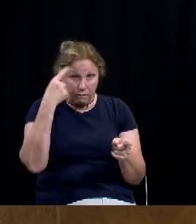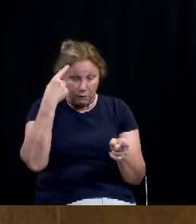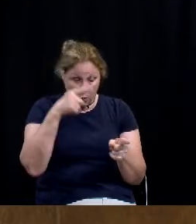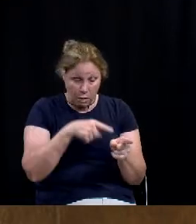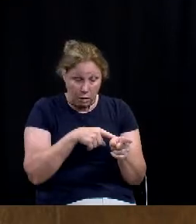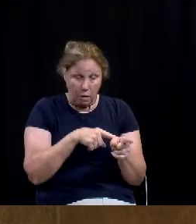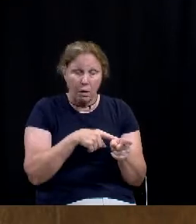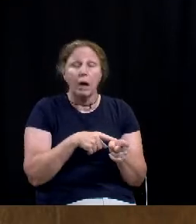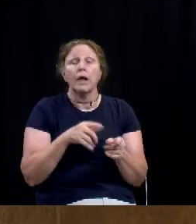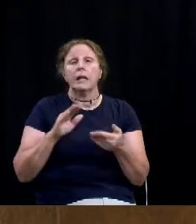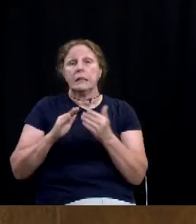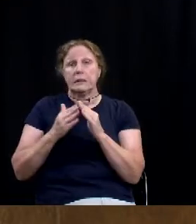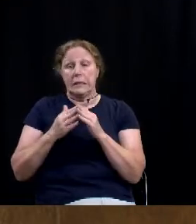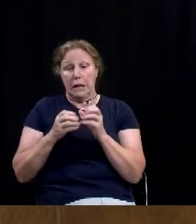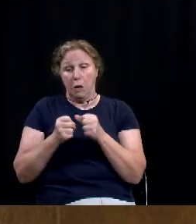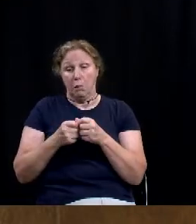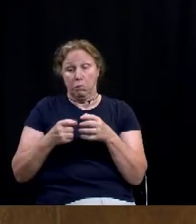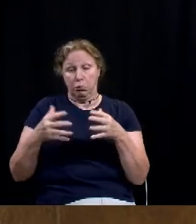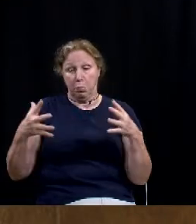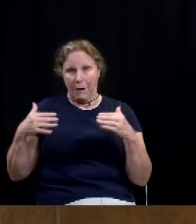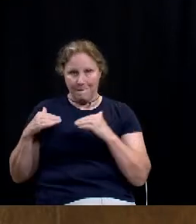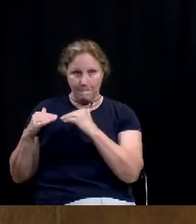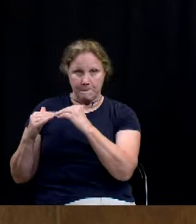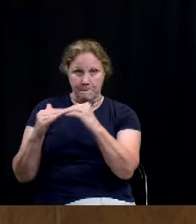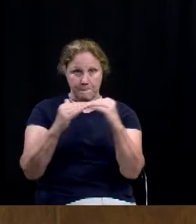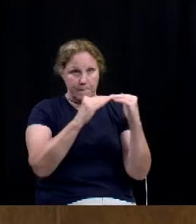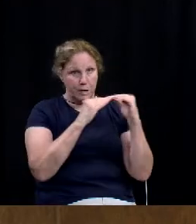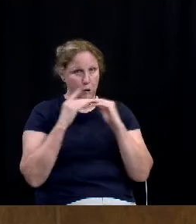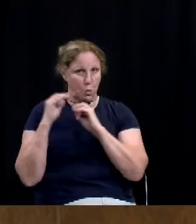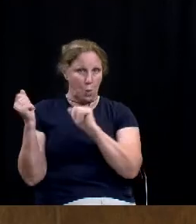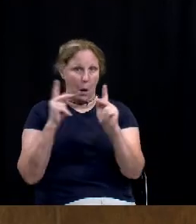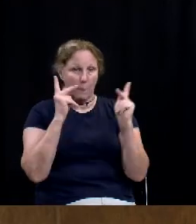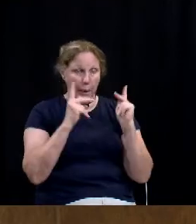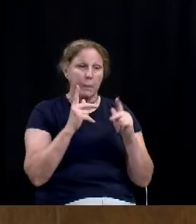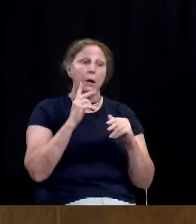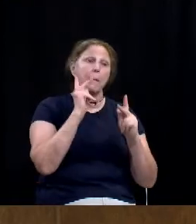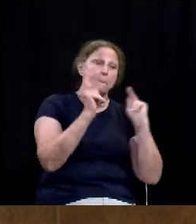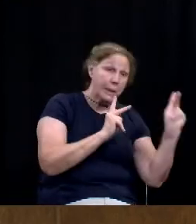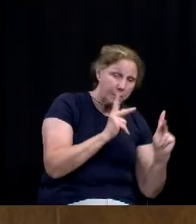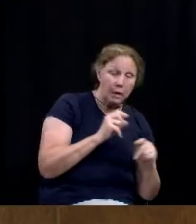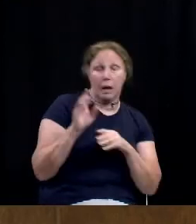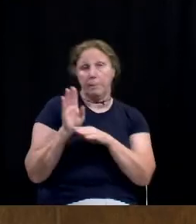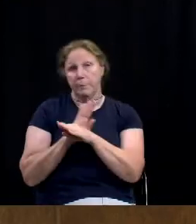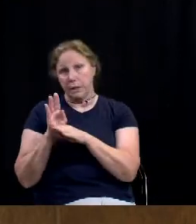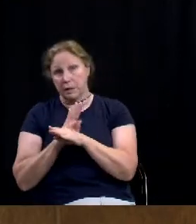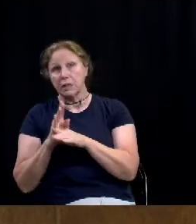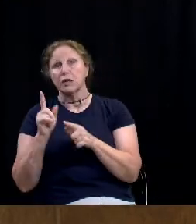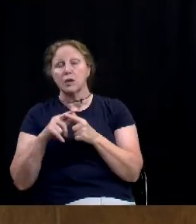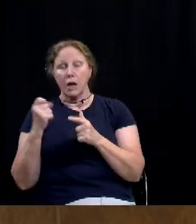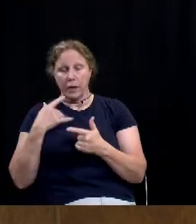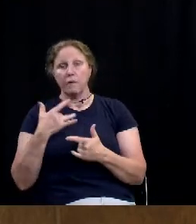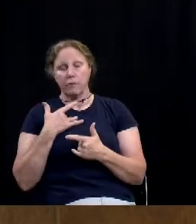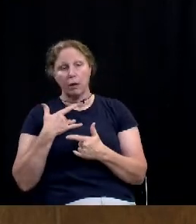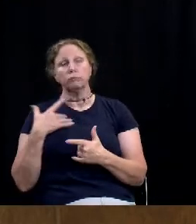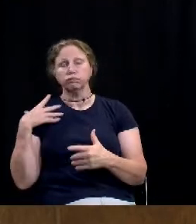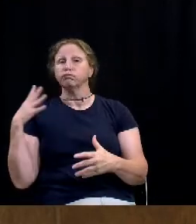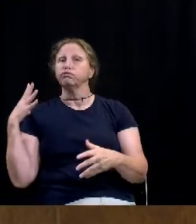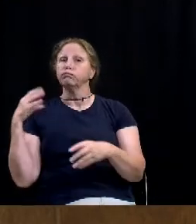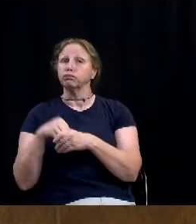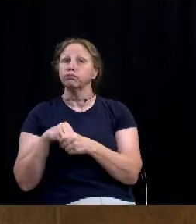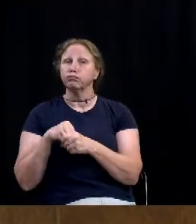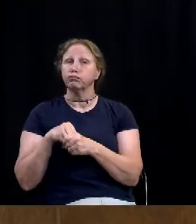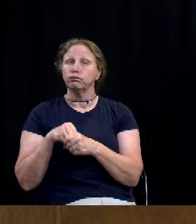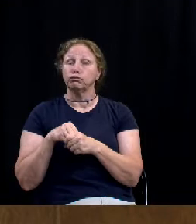that is fair and equitable to citizens and to businesses so that they do have that buy-in as a part of the